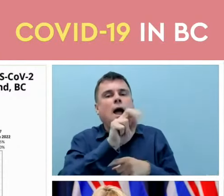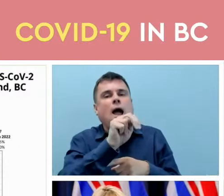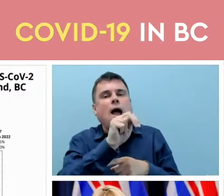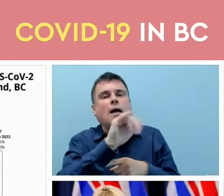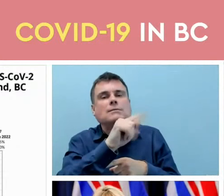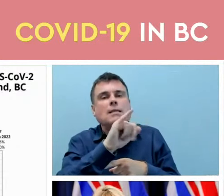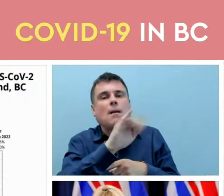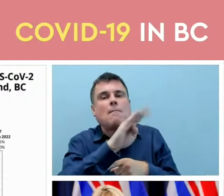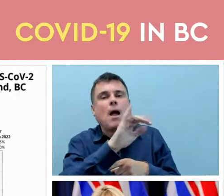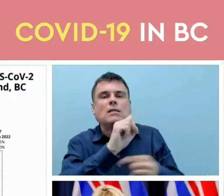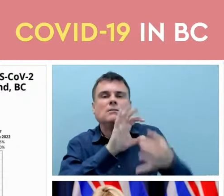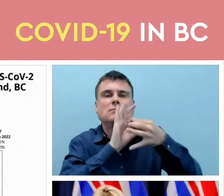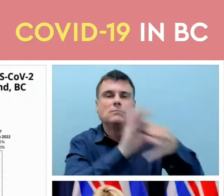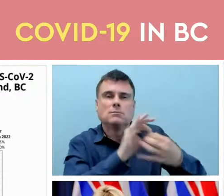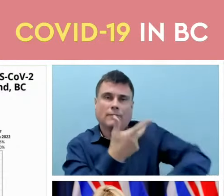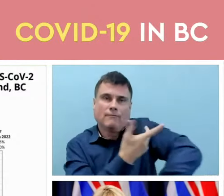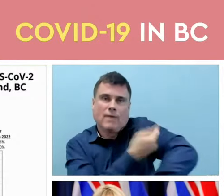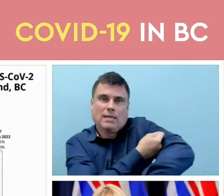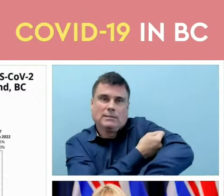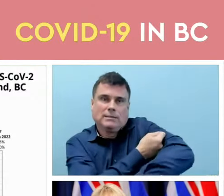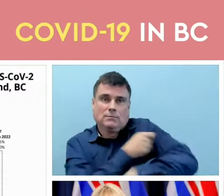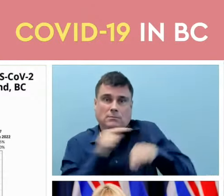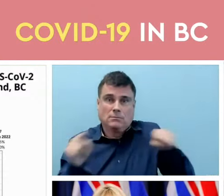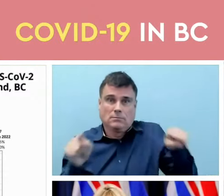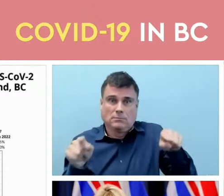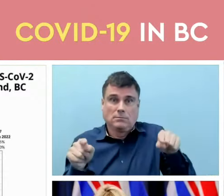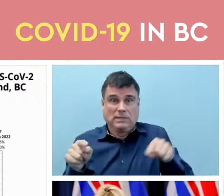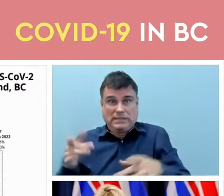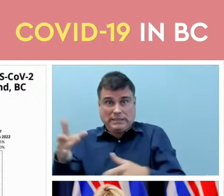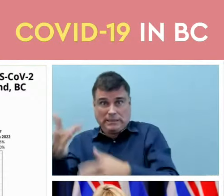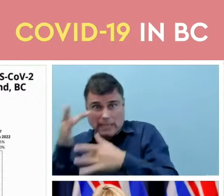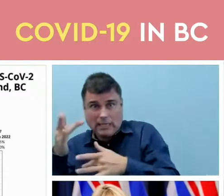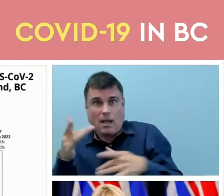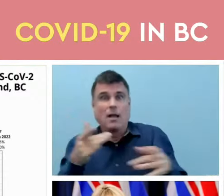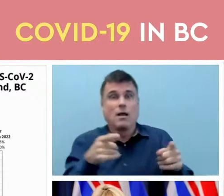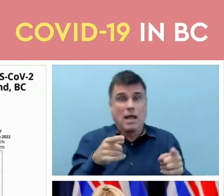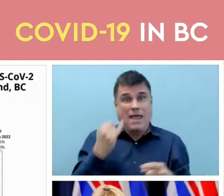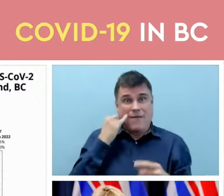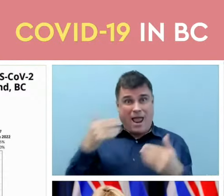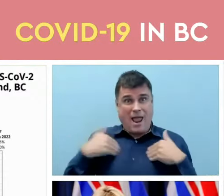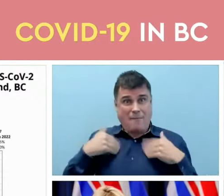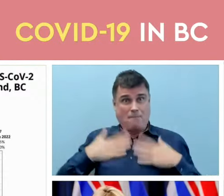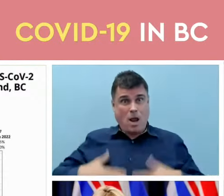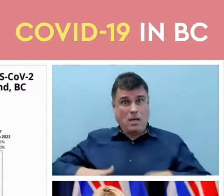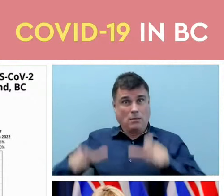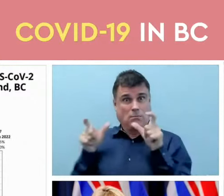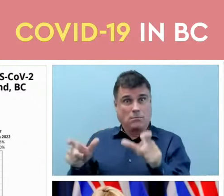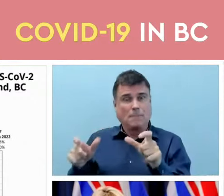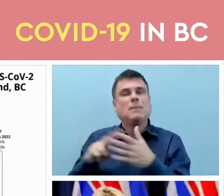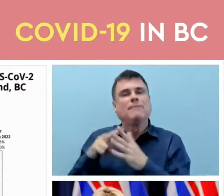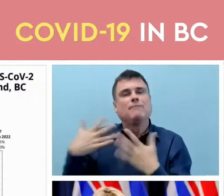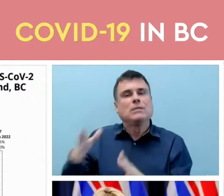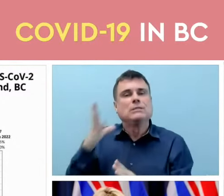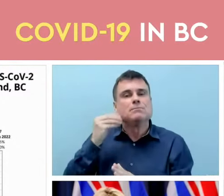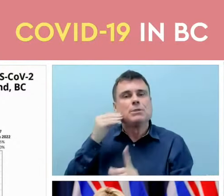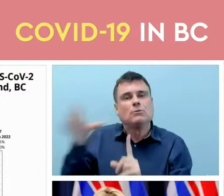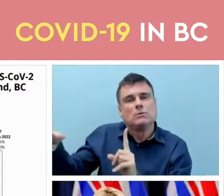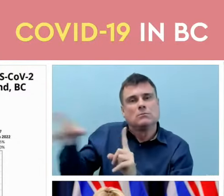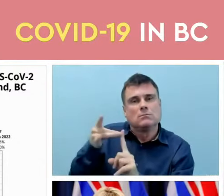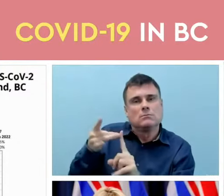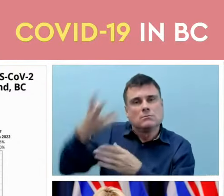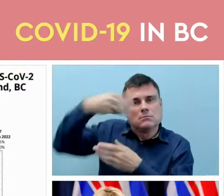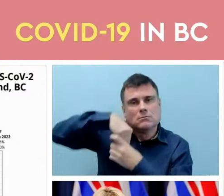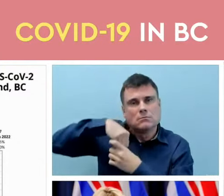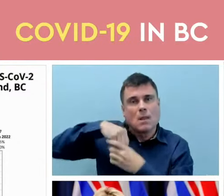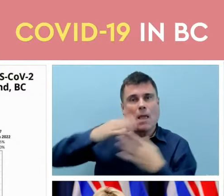and if we have antibodies to that that means we have been exposed to the virus and have developed the antibodies to that